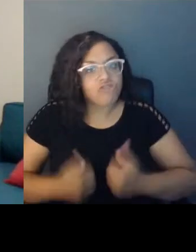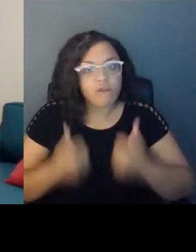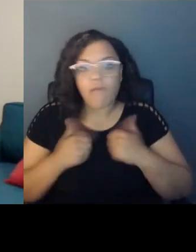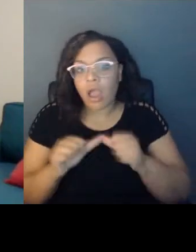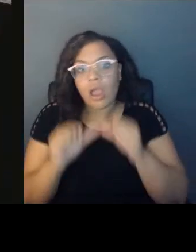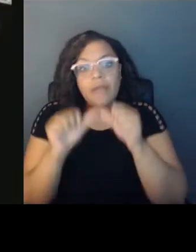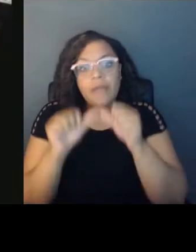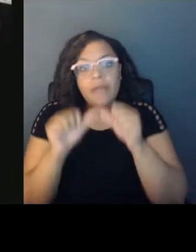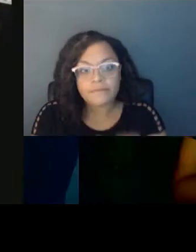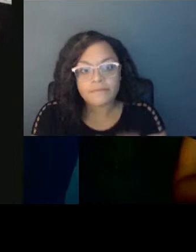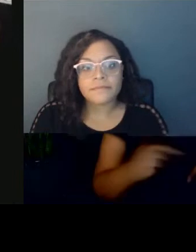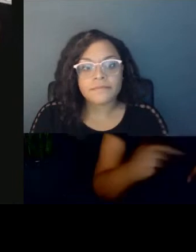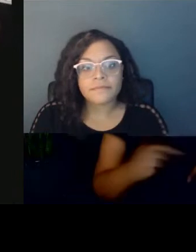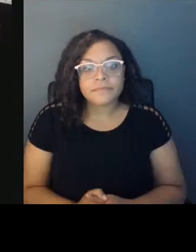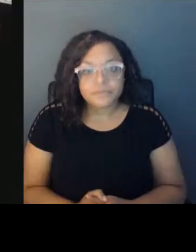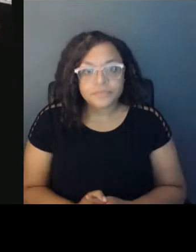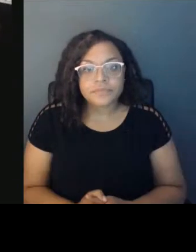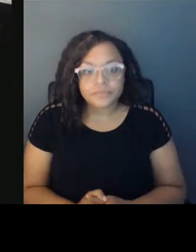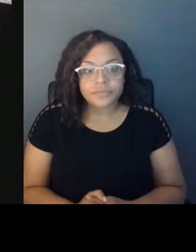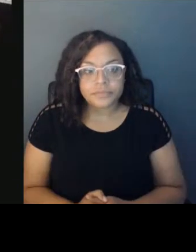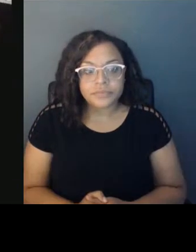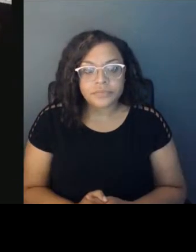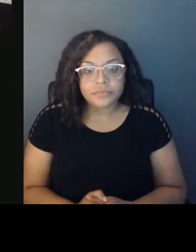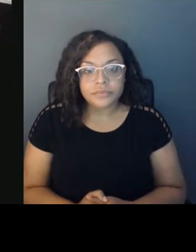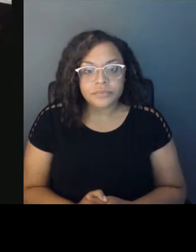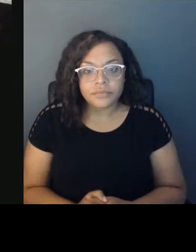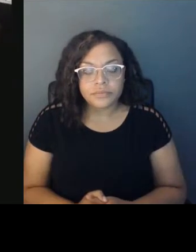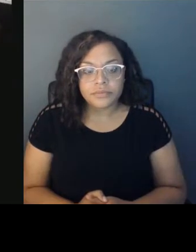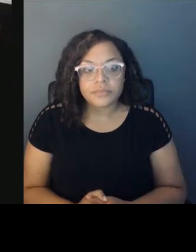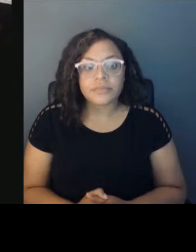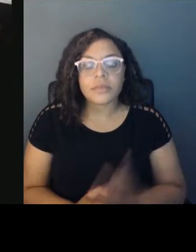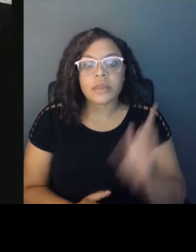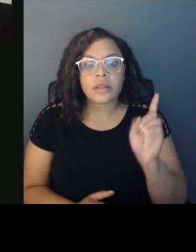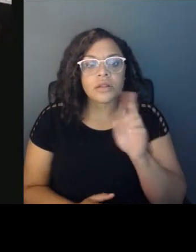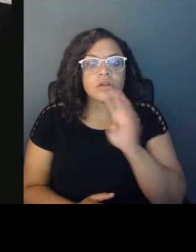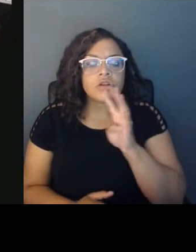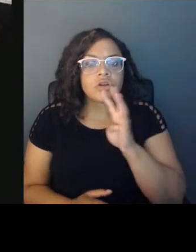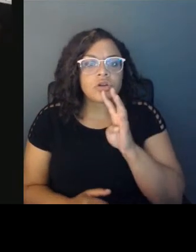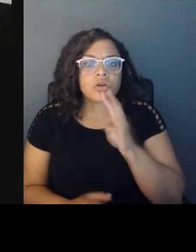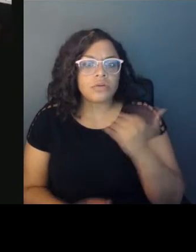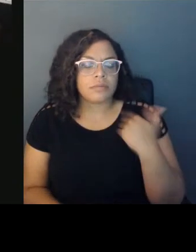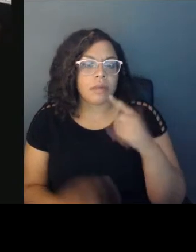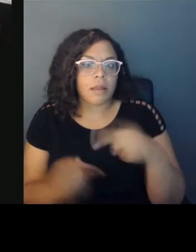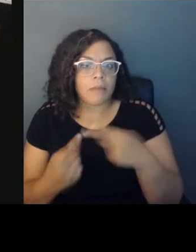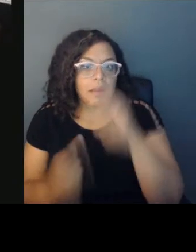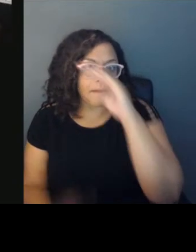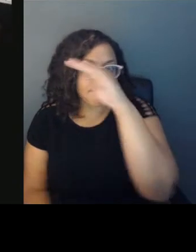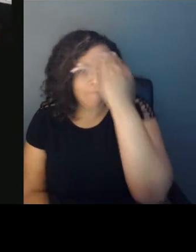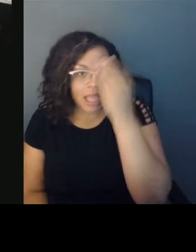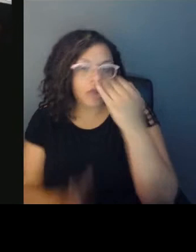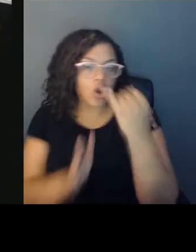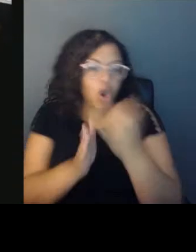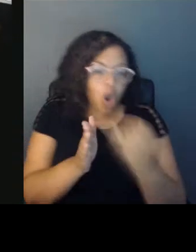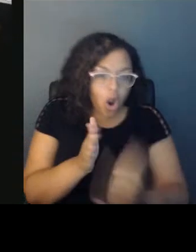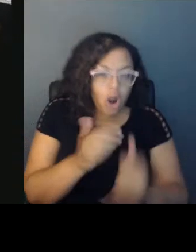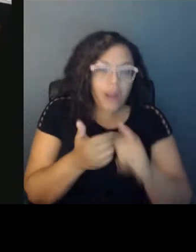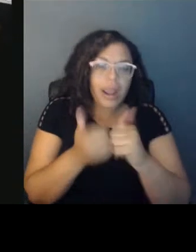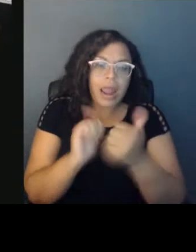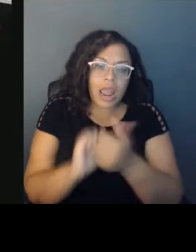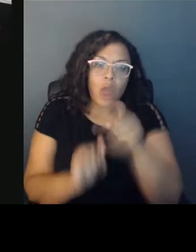said earlier about darkness and art and how you're able to channel things,